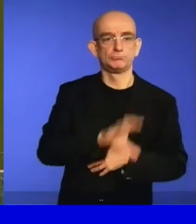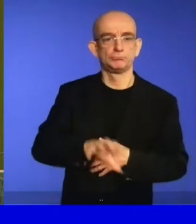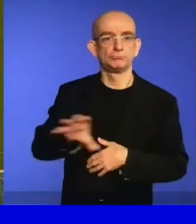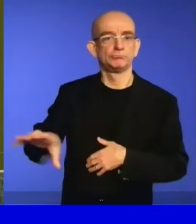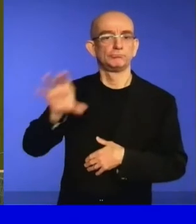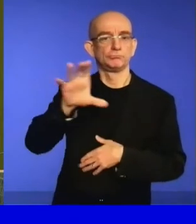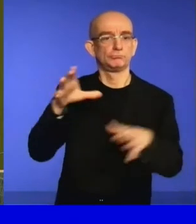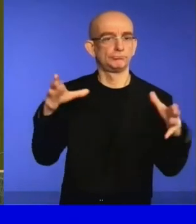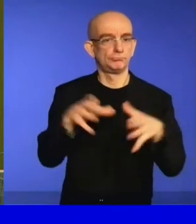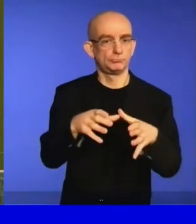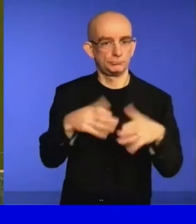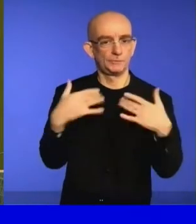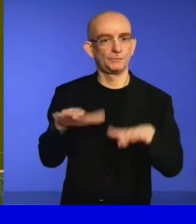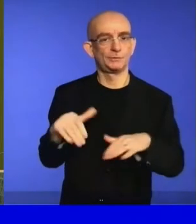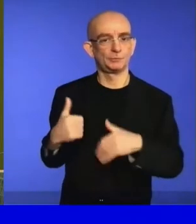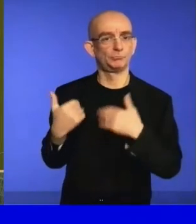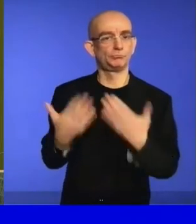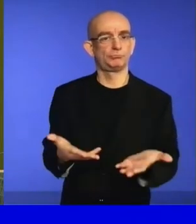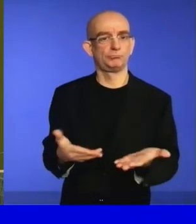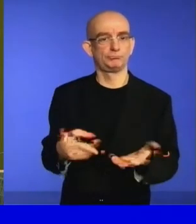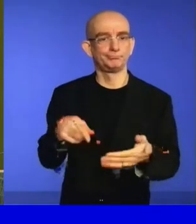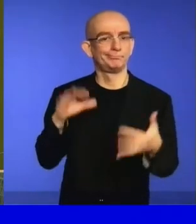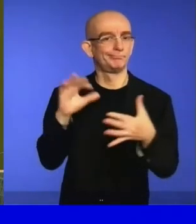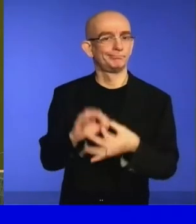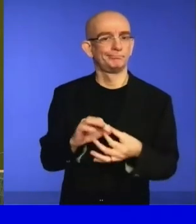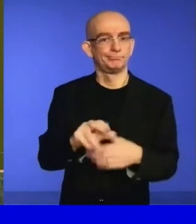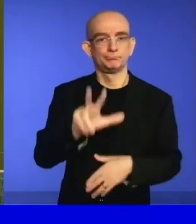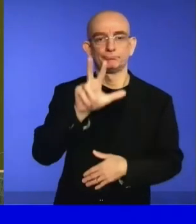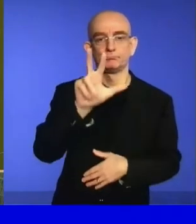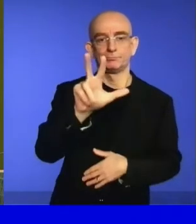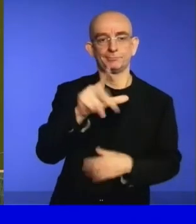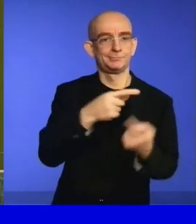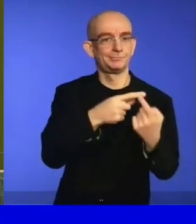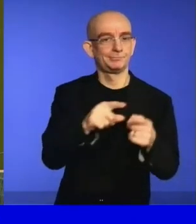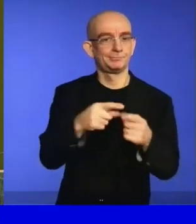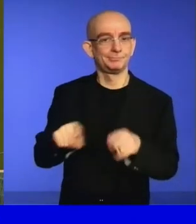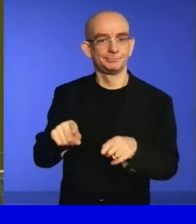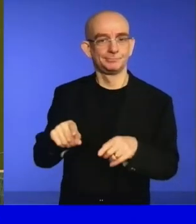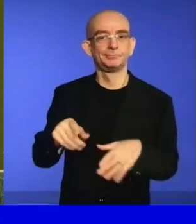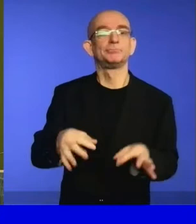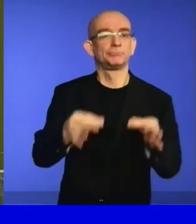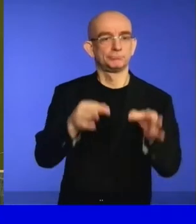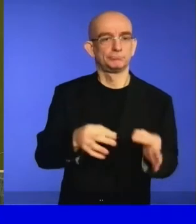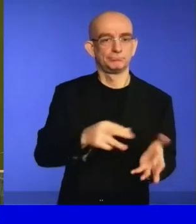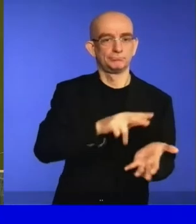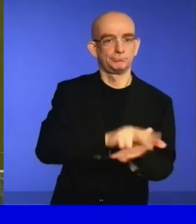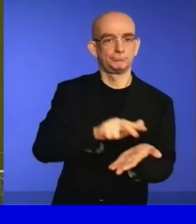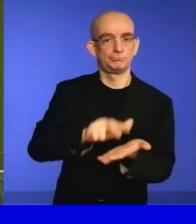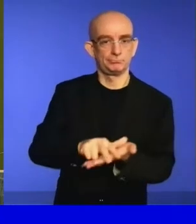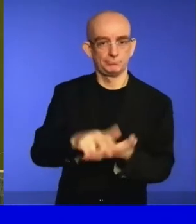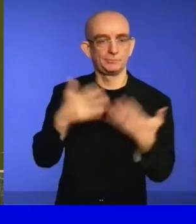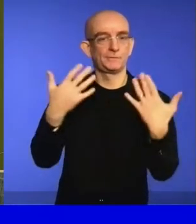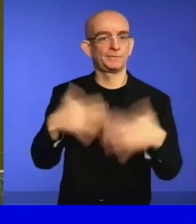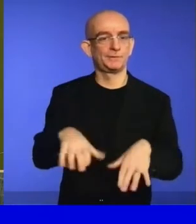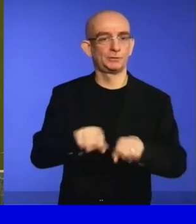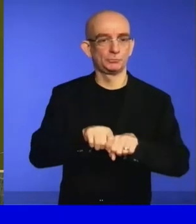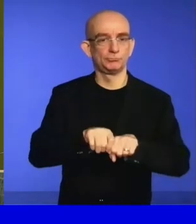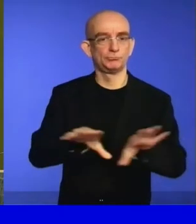to the delegations via your regional representatives in the Bureau,